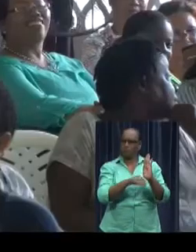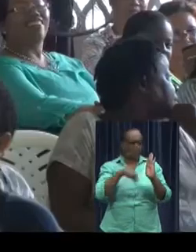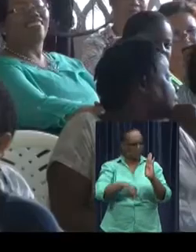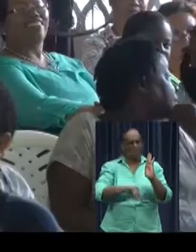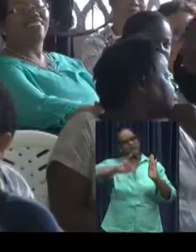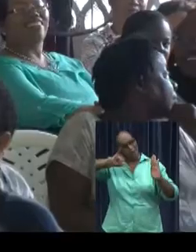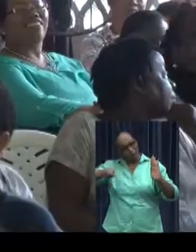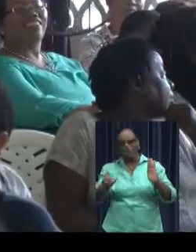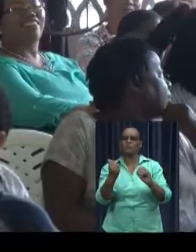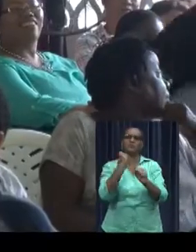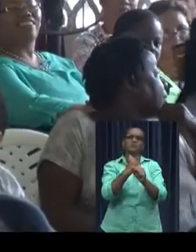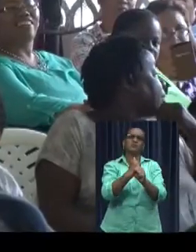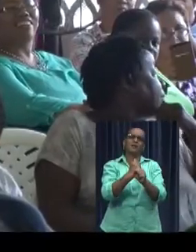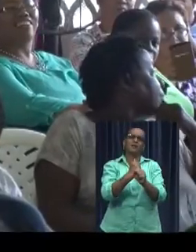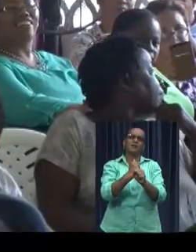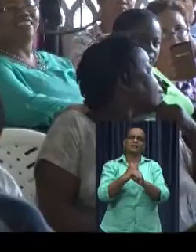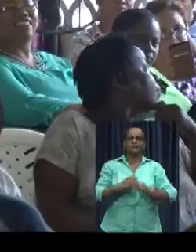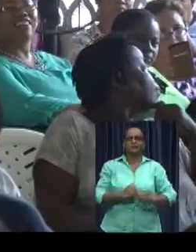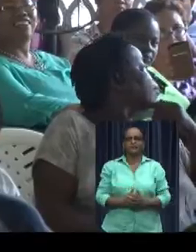with the government.